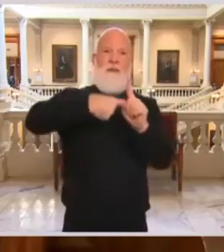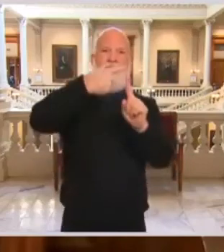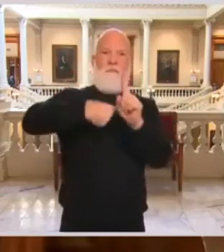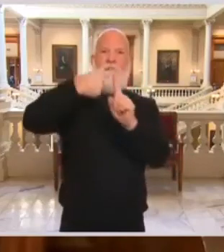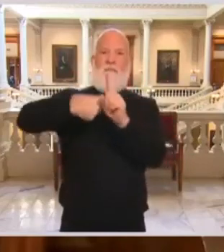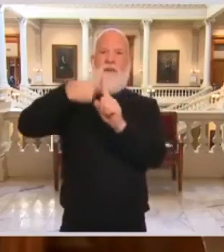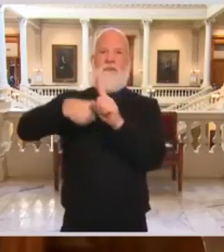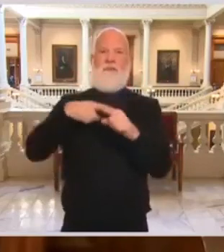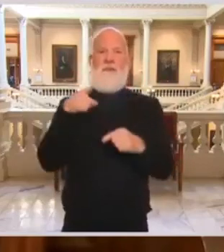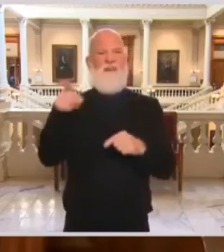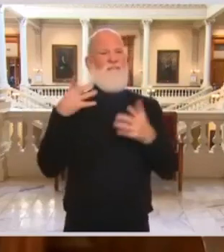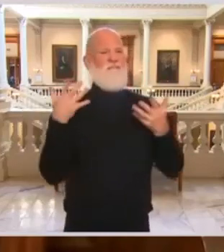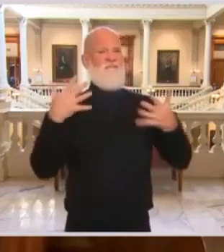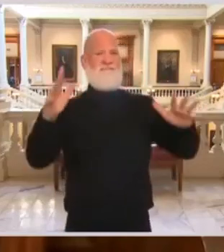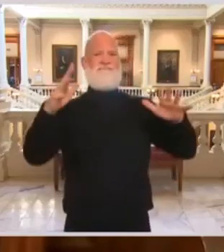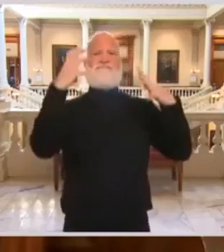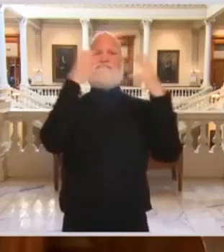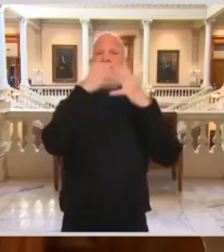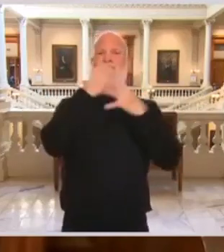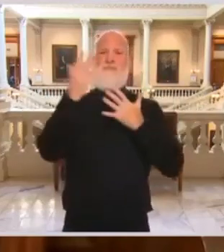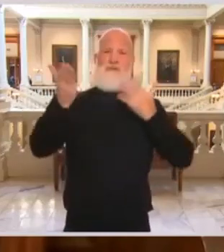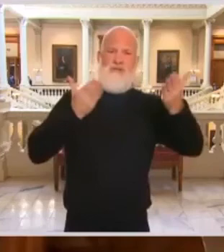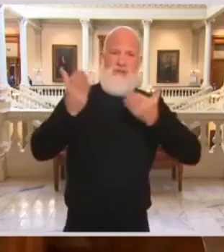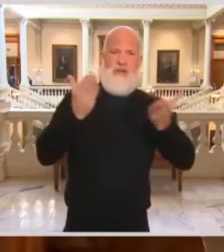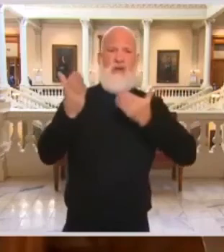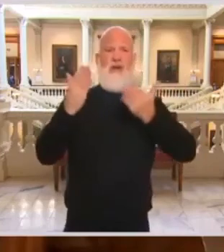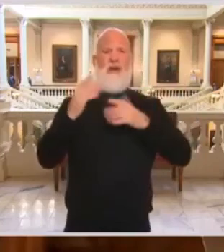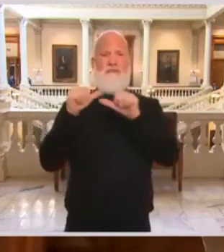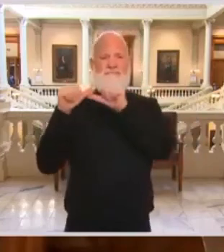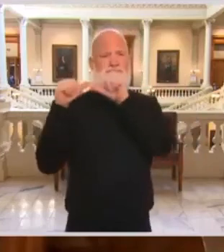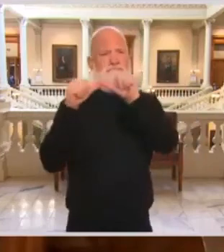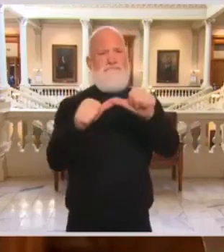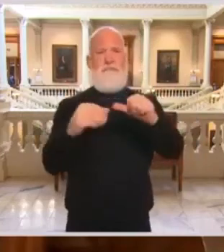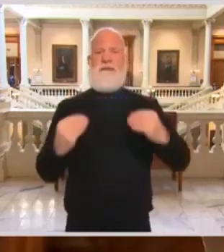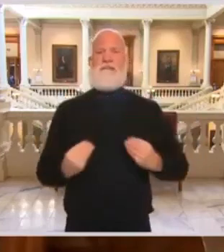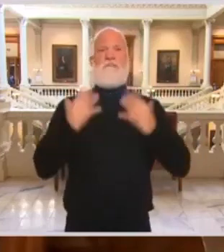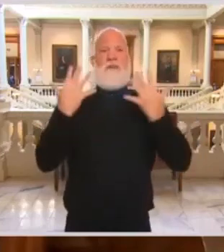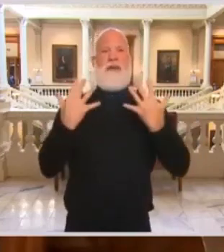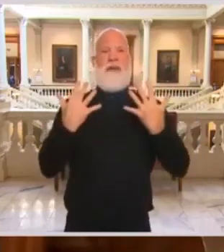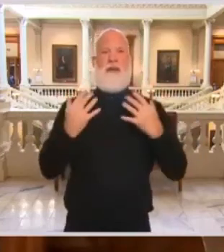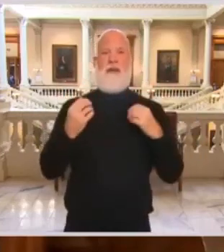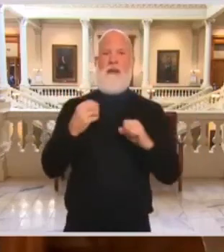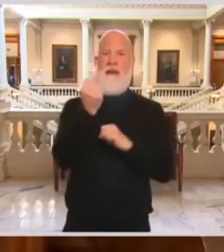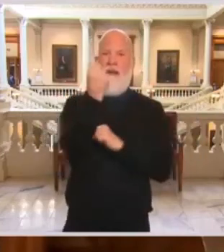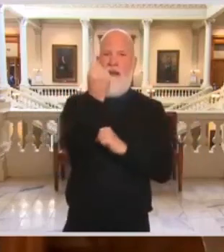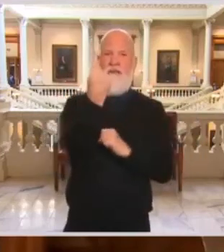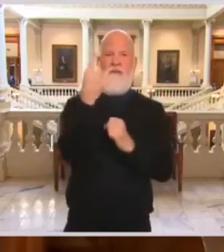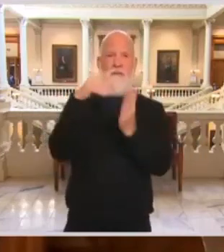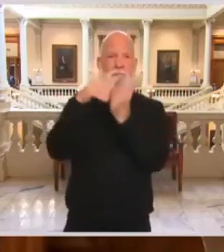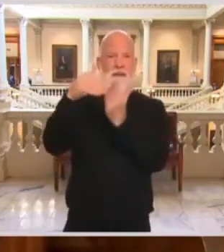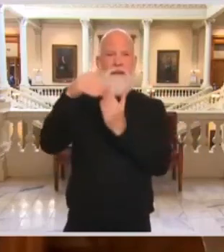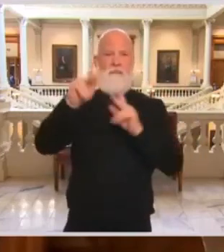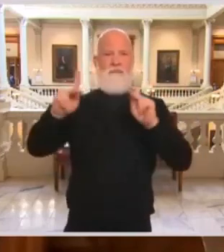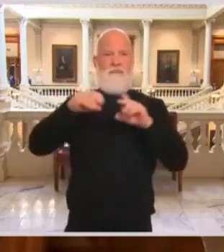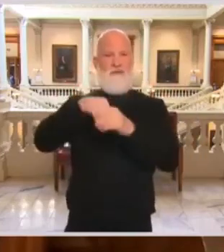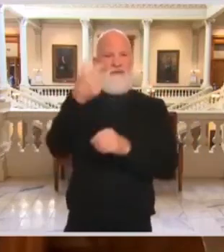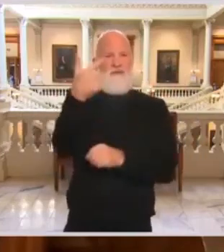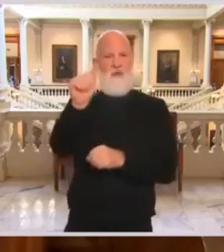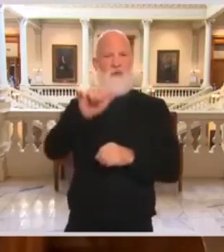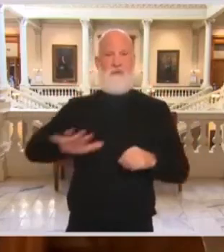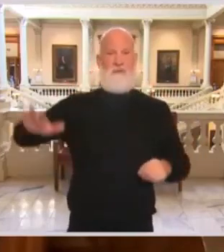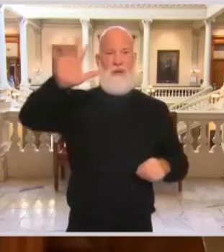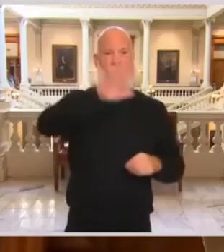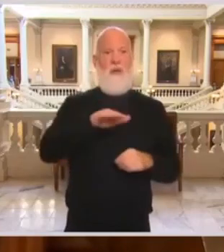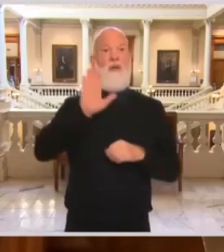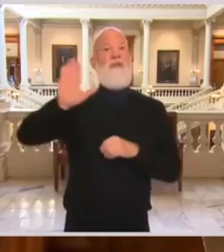inspired 11 million Georgians. Never has it been clearer how important your job is and how vital